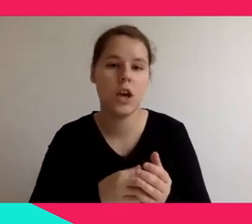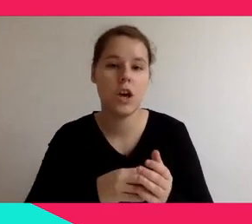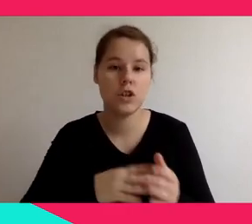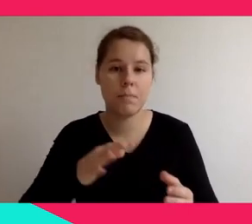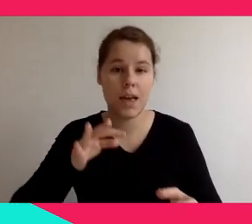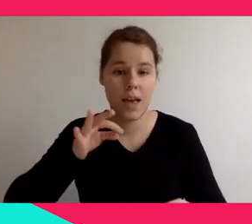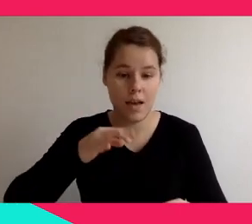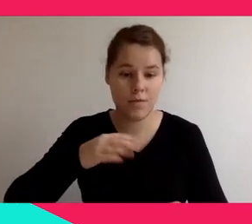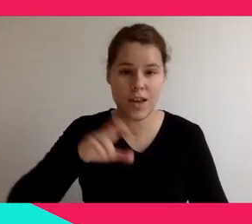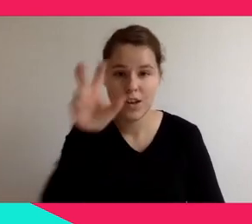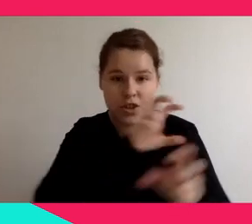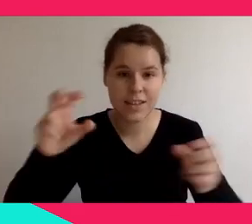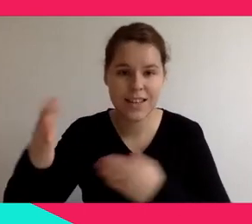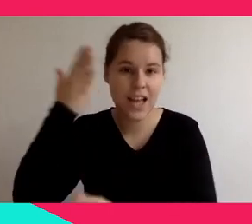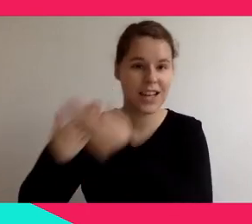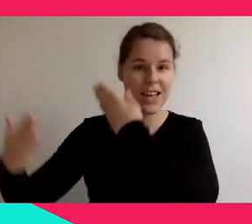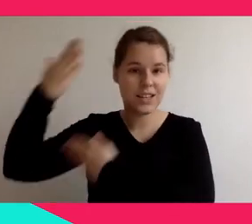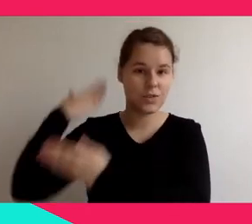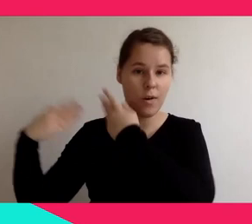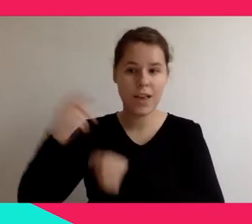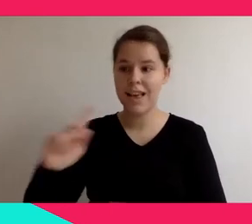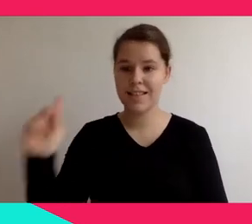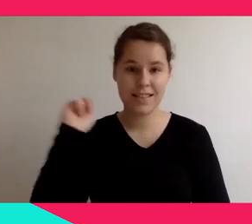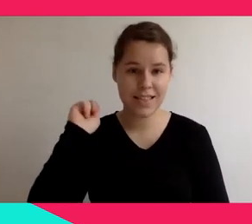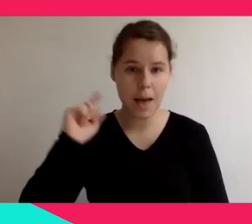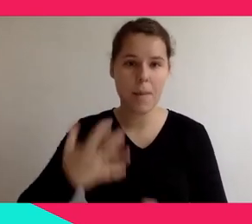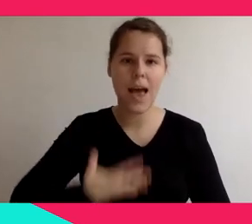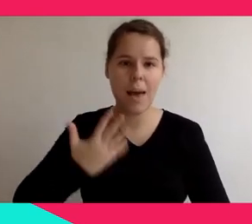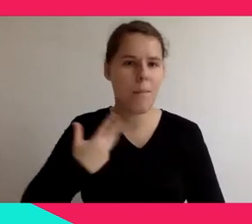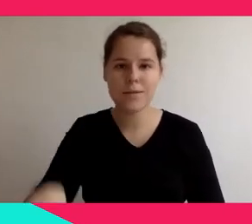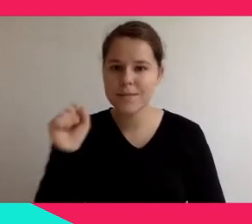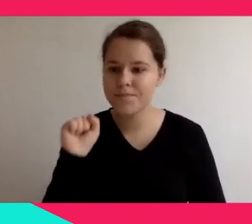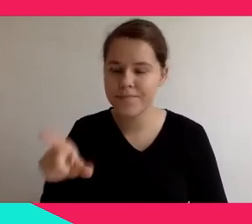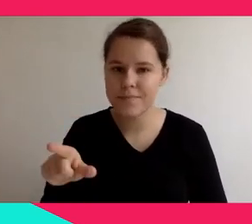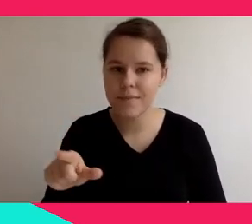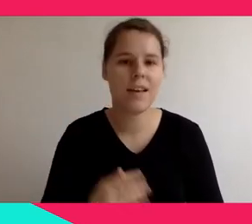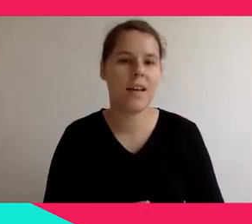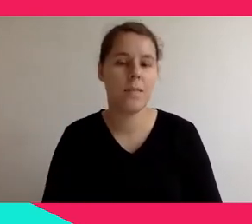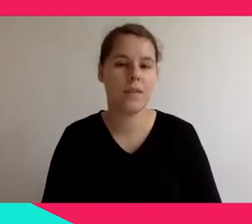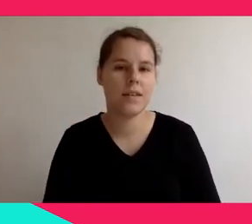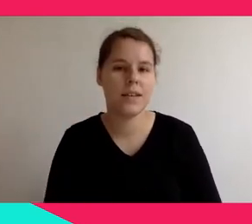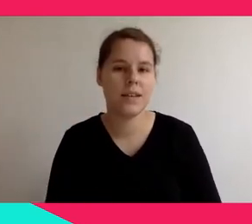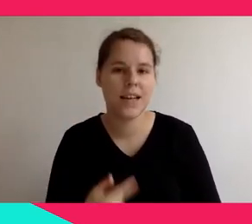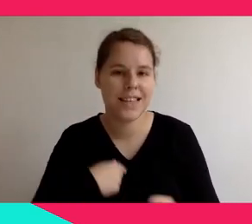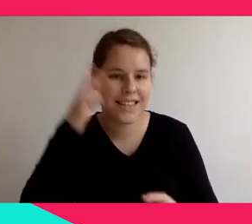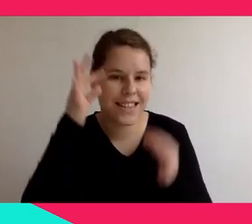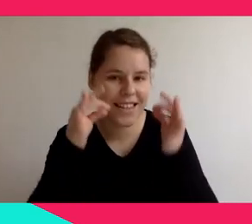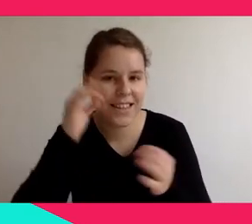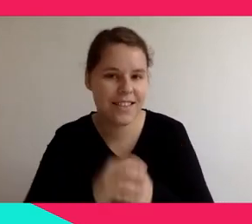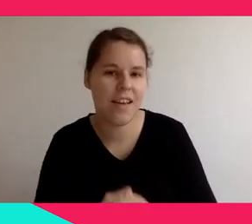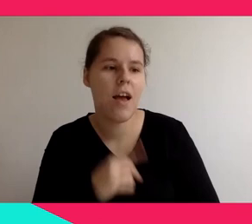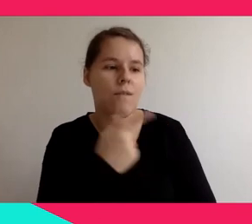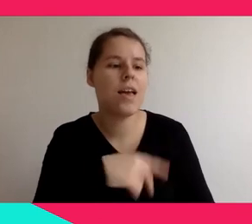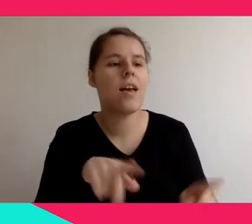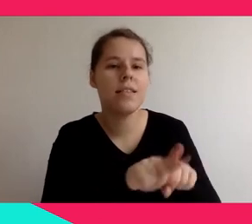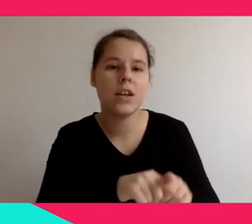So I wonder, do you have some feedback from your audiences from the immersive experiences that you could